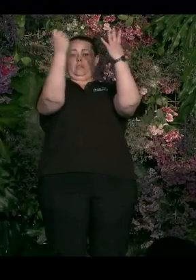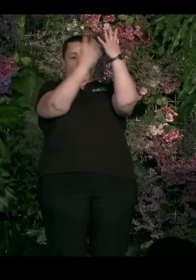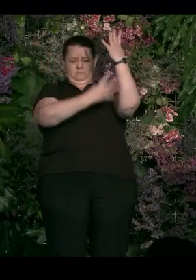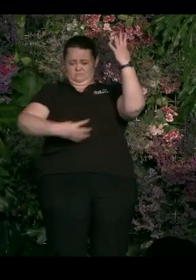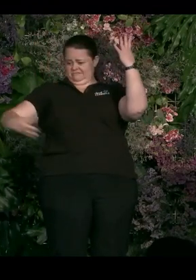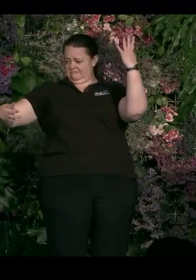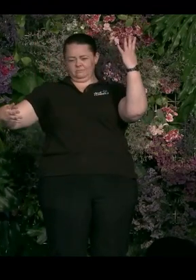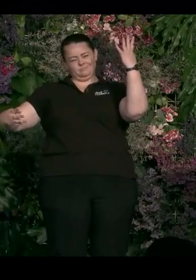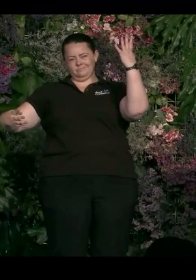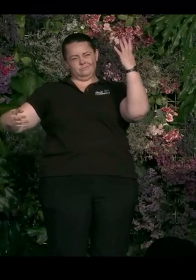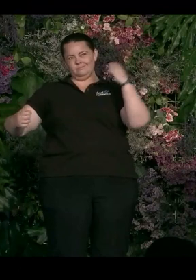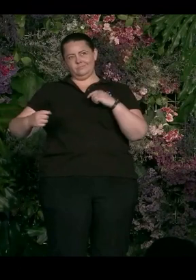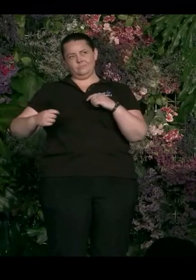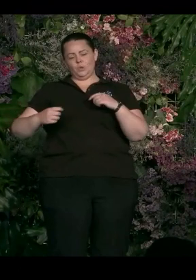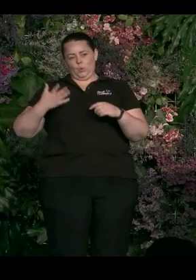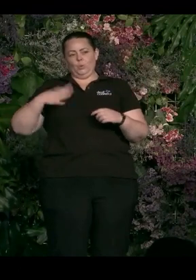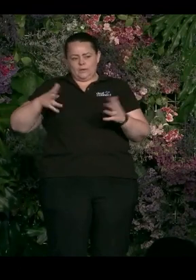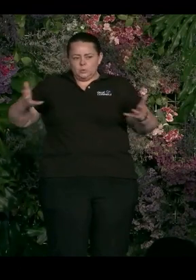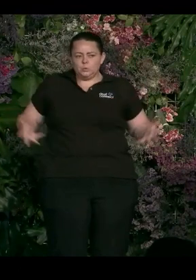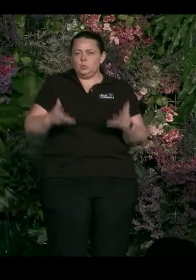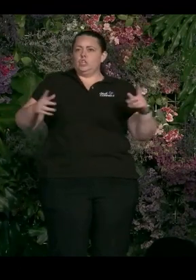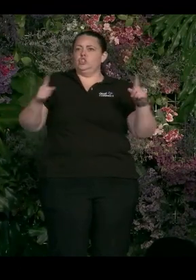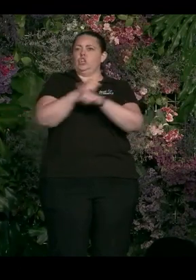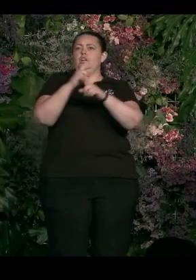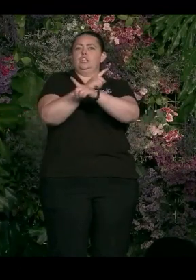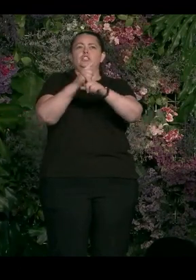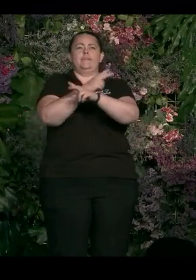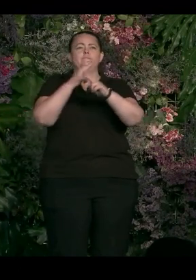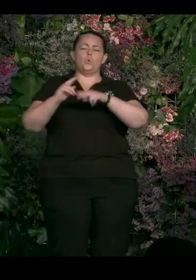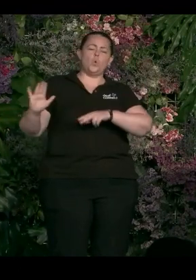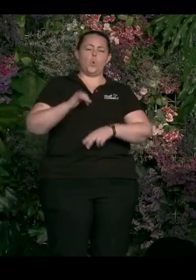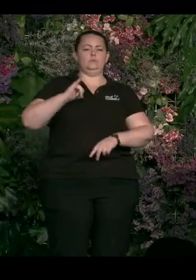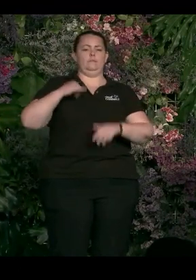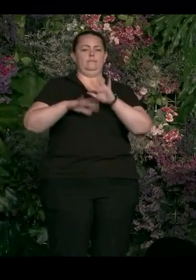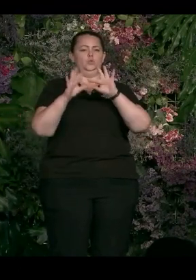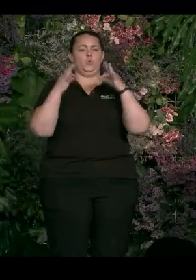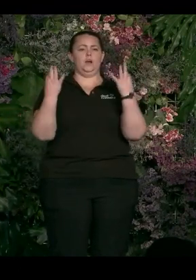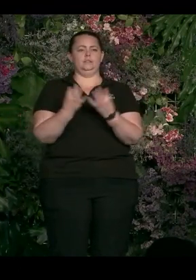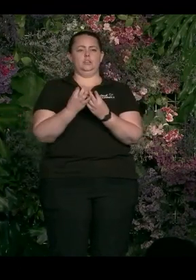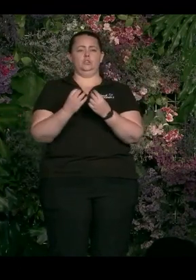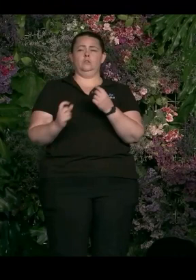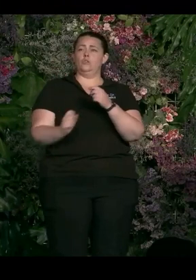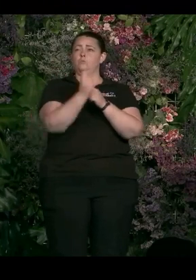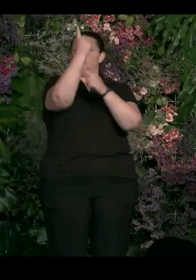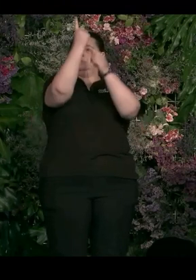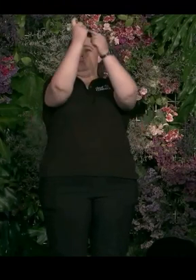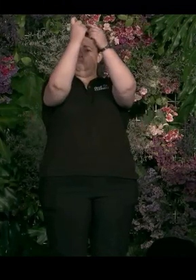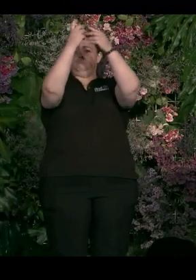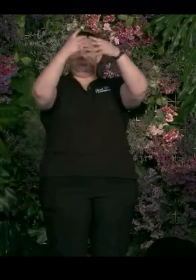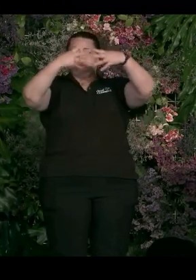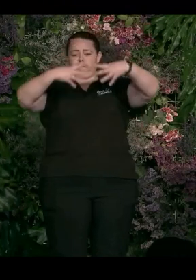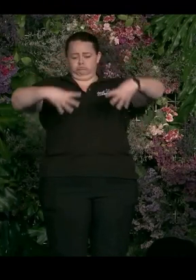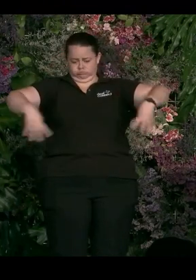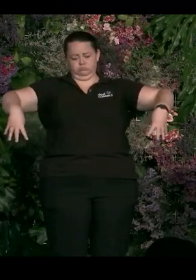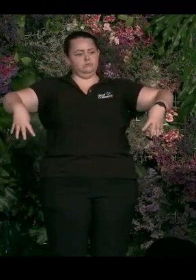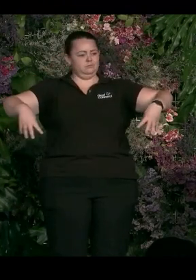driving the change that goes all the way through to every worker and every person in an organisation. So I think representation